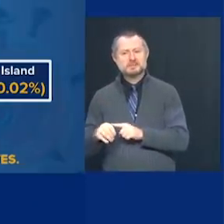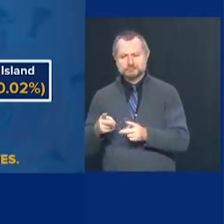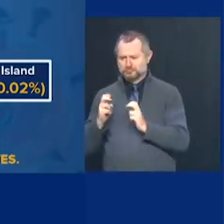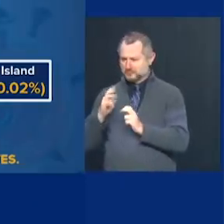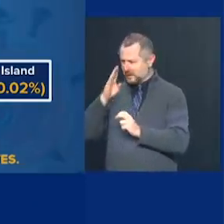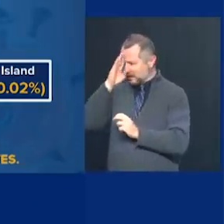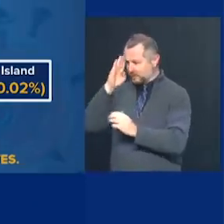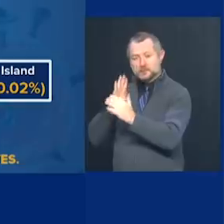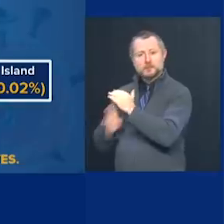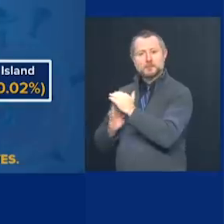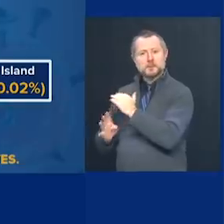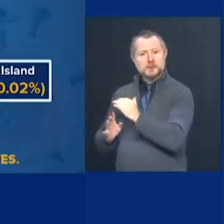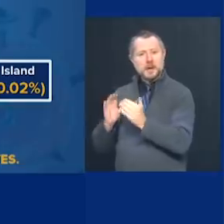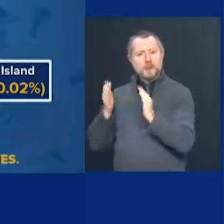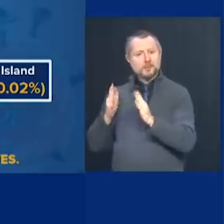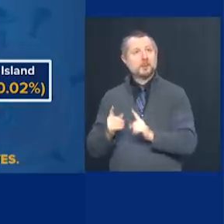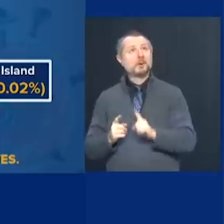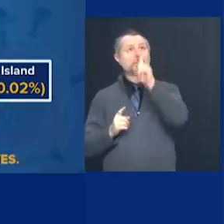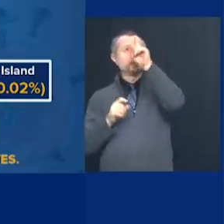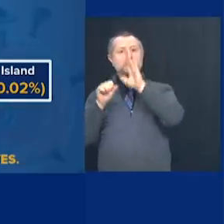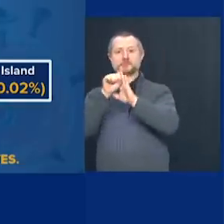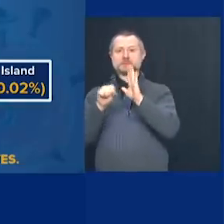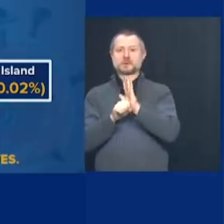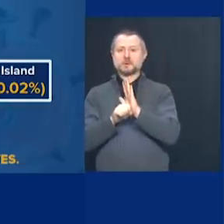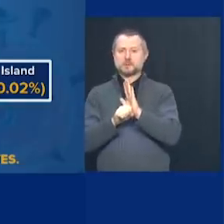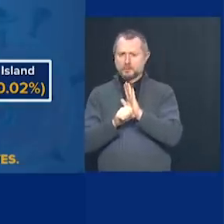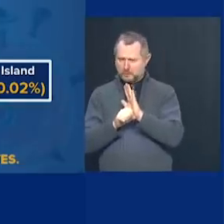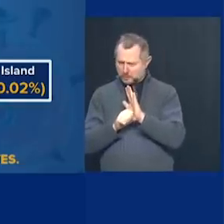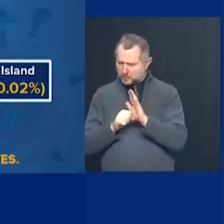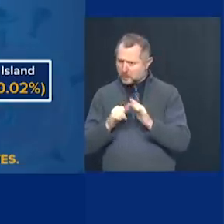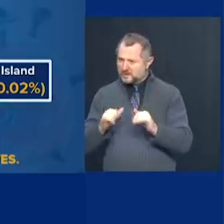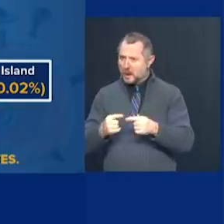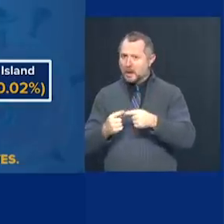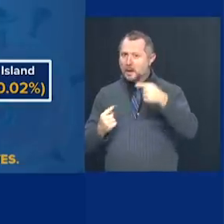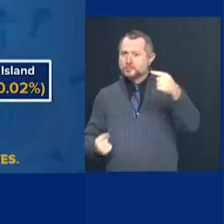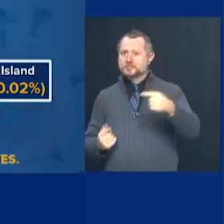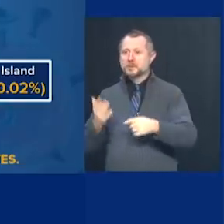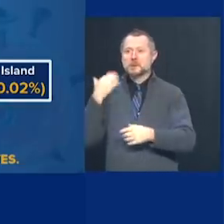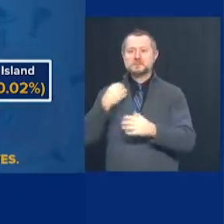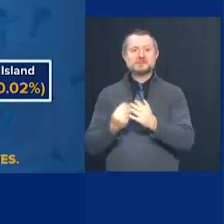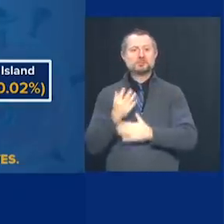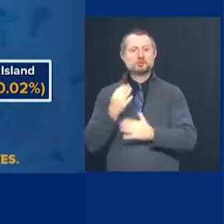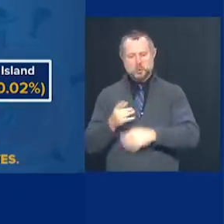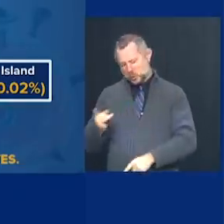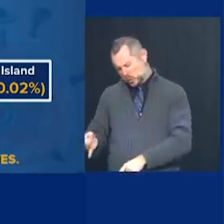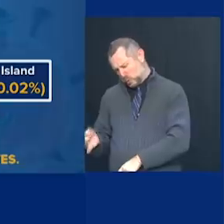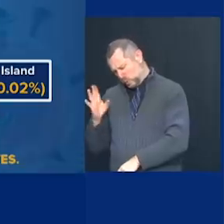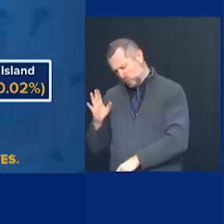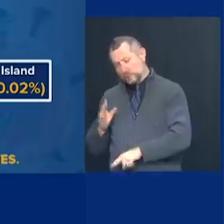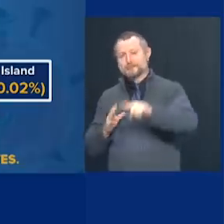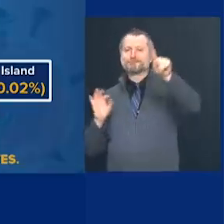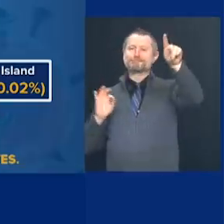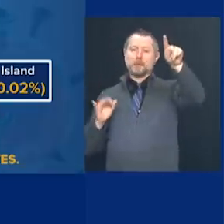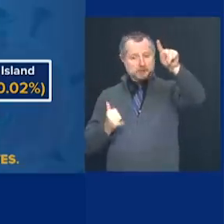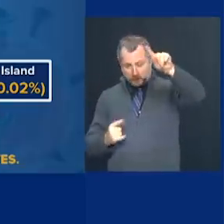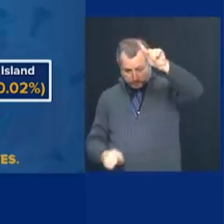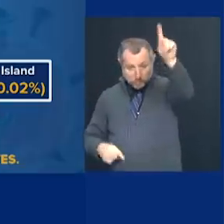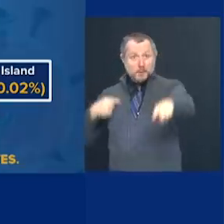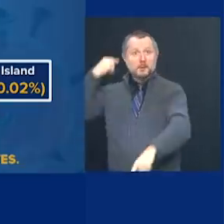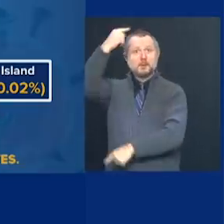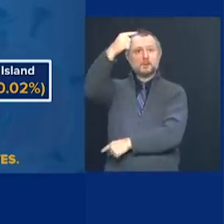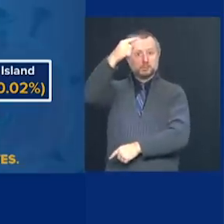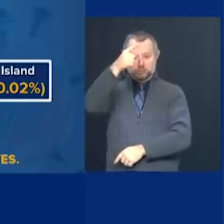upstate, which is an exact flip of where we were in the spring. Spring, we had a largely downstate